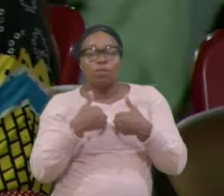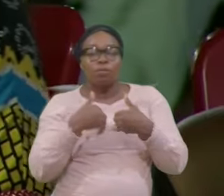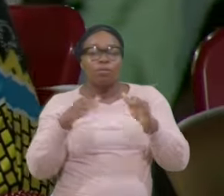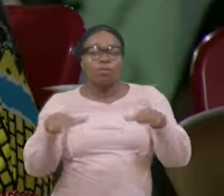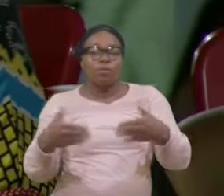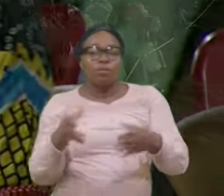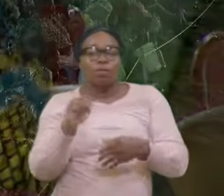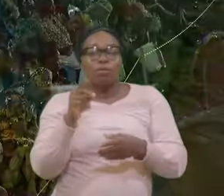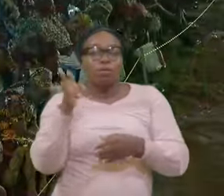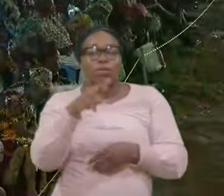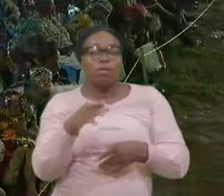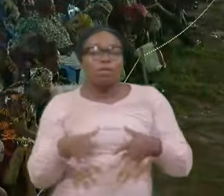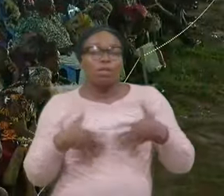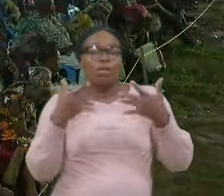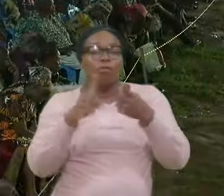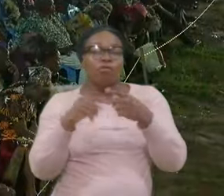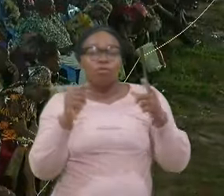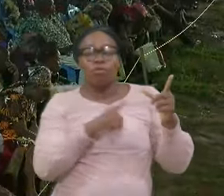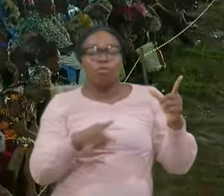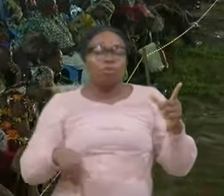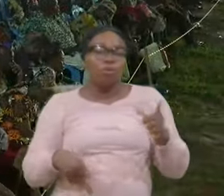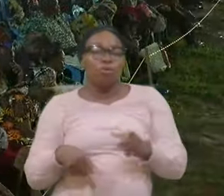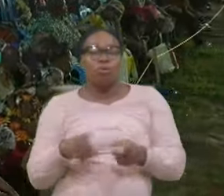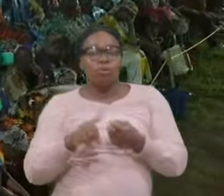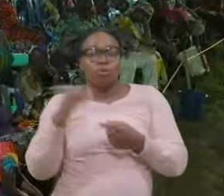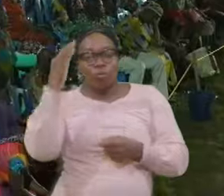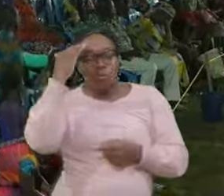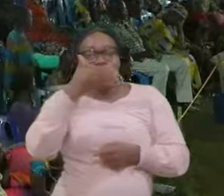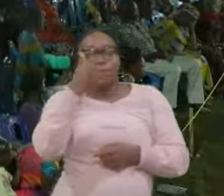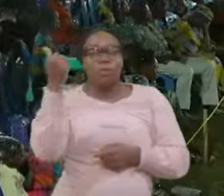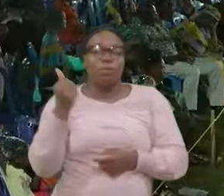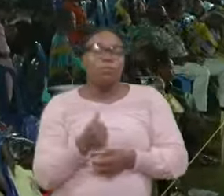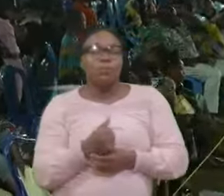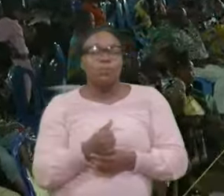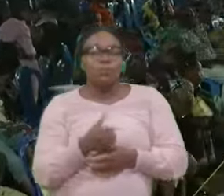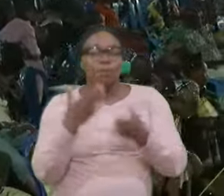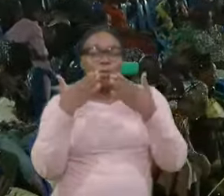Now Come Towards The Front That Will Help Us To Know That You Are Finished Thank You